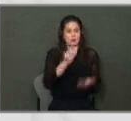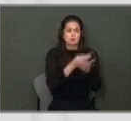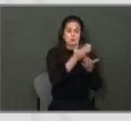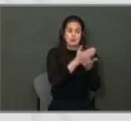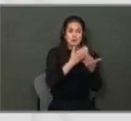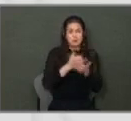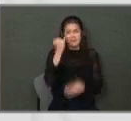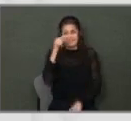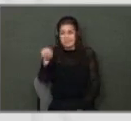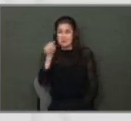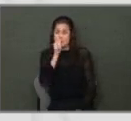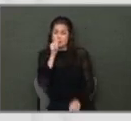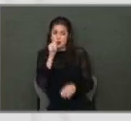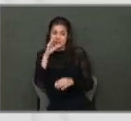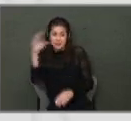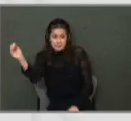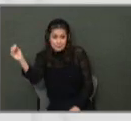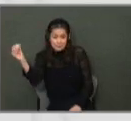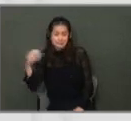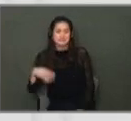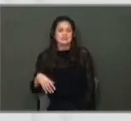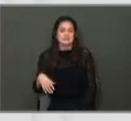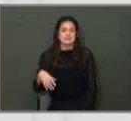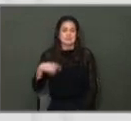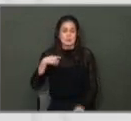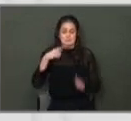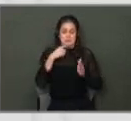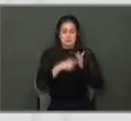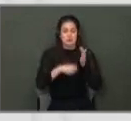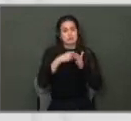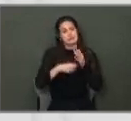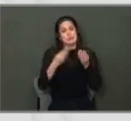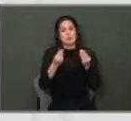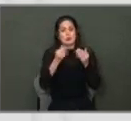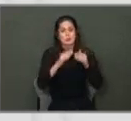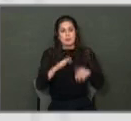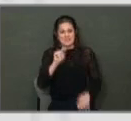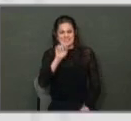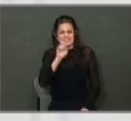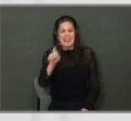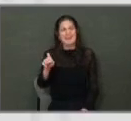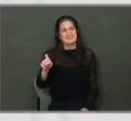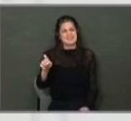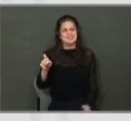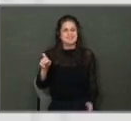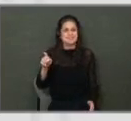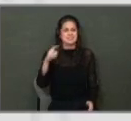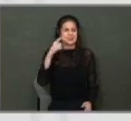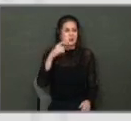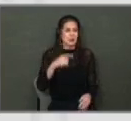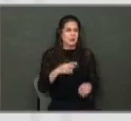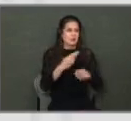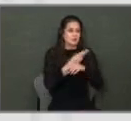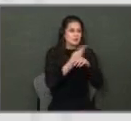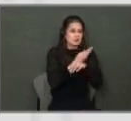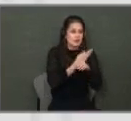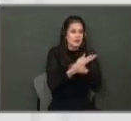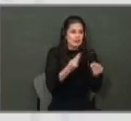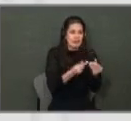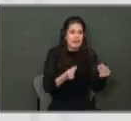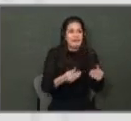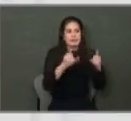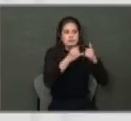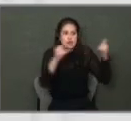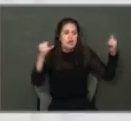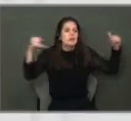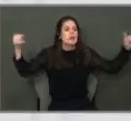company, we'd be paying, we'd be charging them property tax for the use of right-of-way, for every transmission line, every power plant.